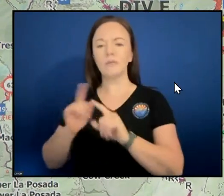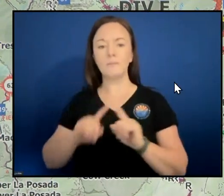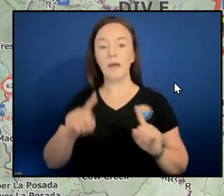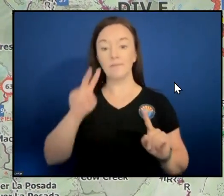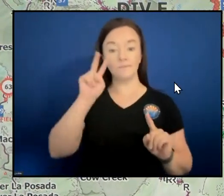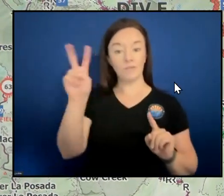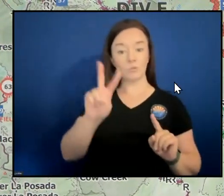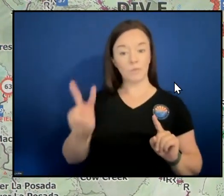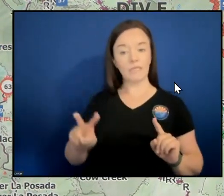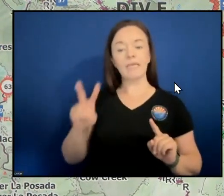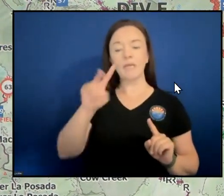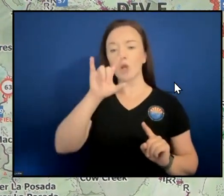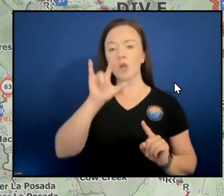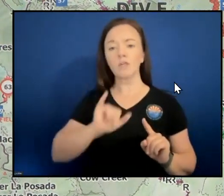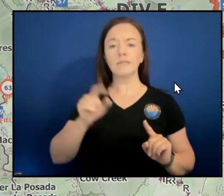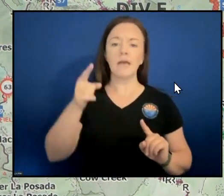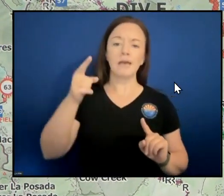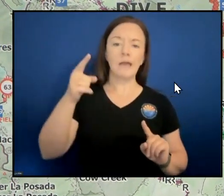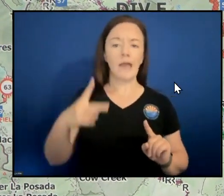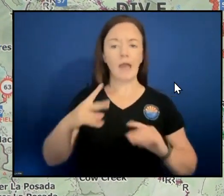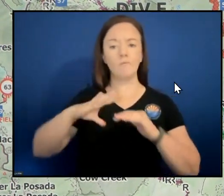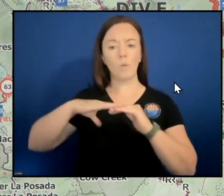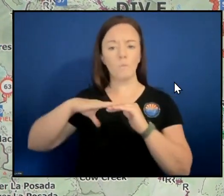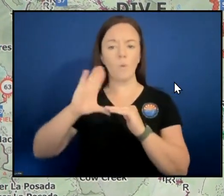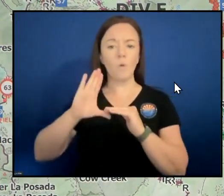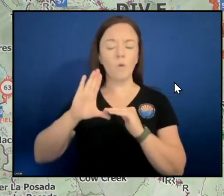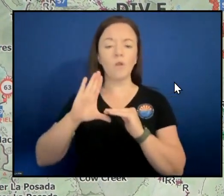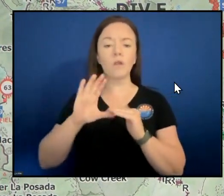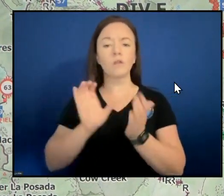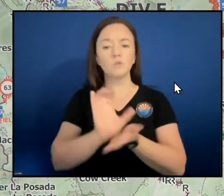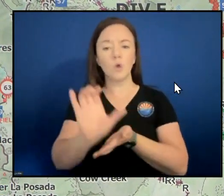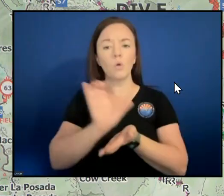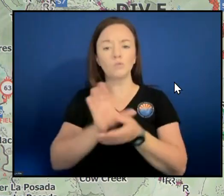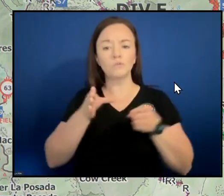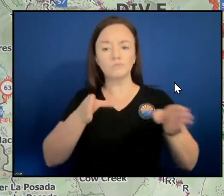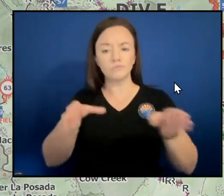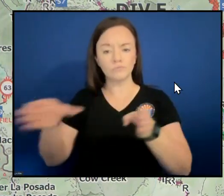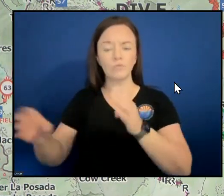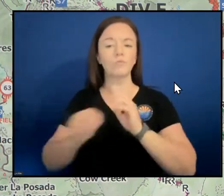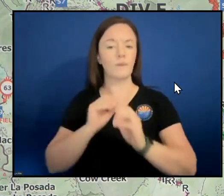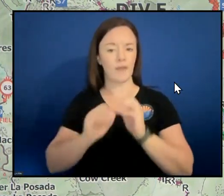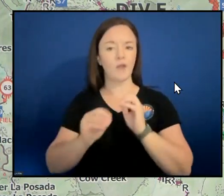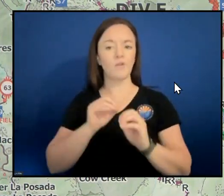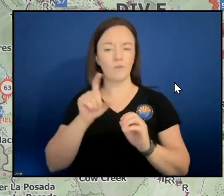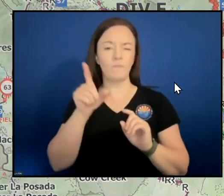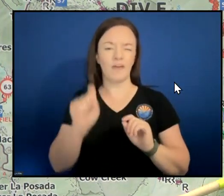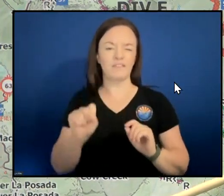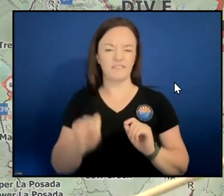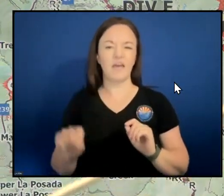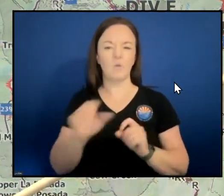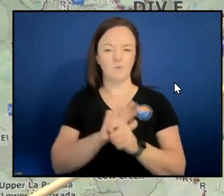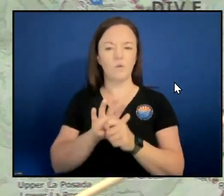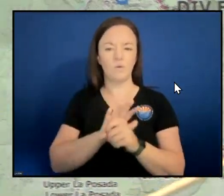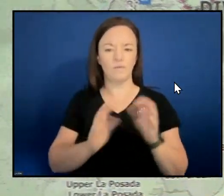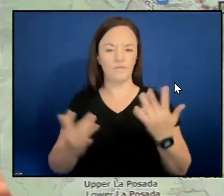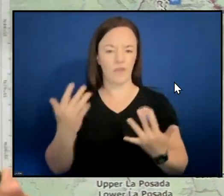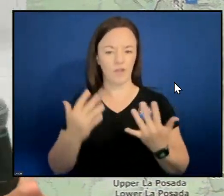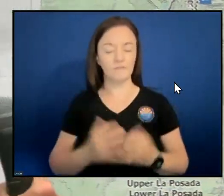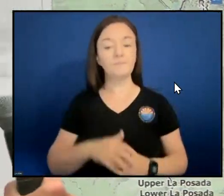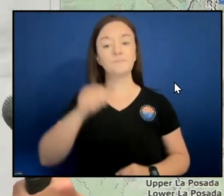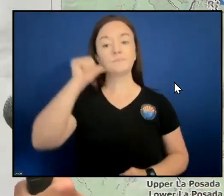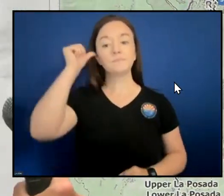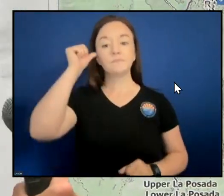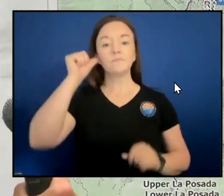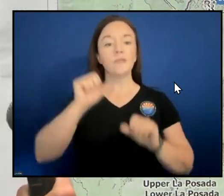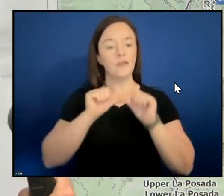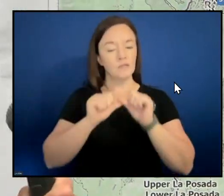repair done on our dozer lines on the south half of the fire. Yesterday, folks continued to assess suppression